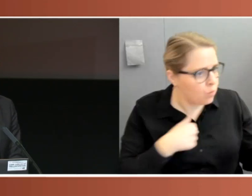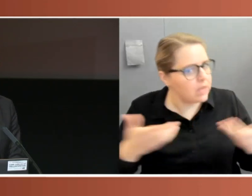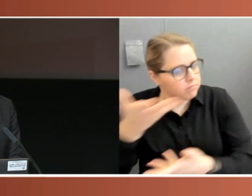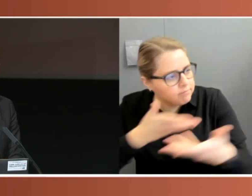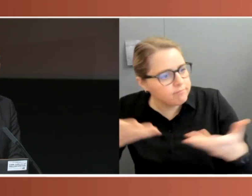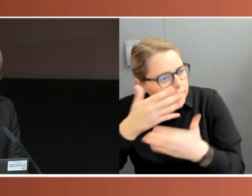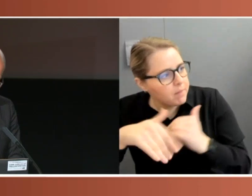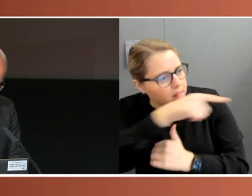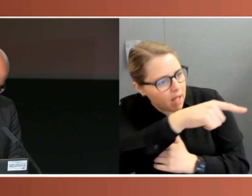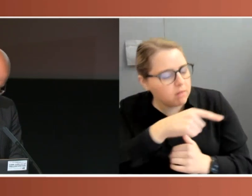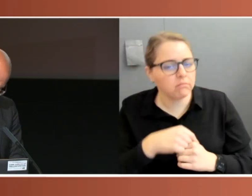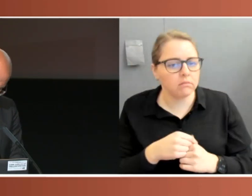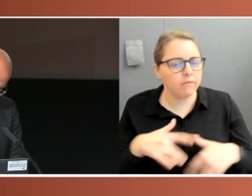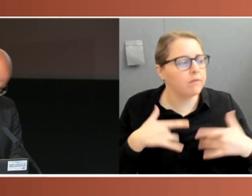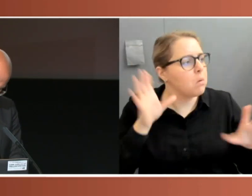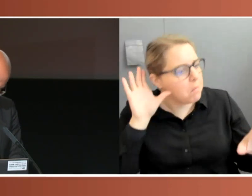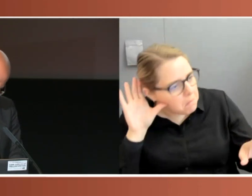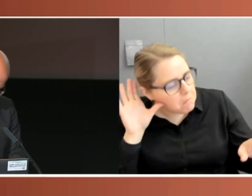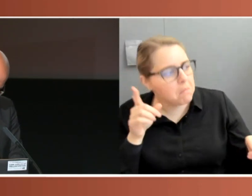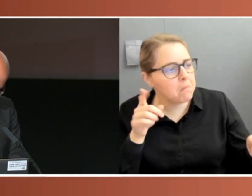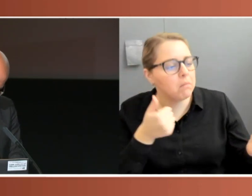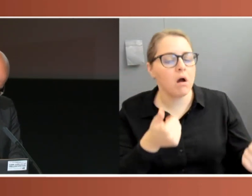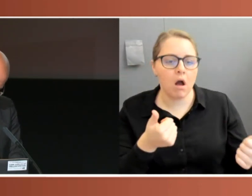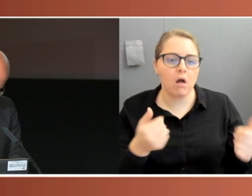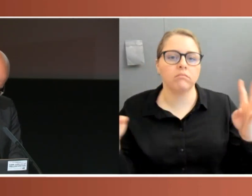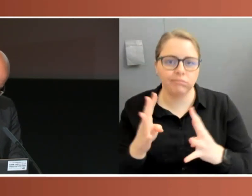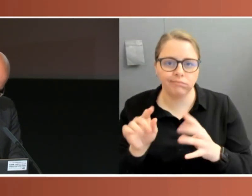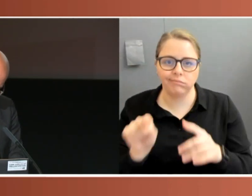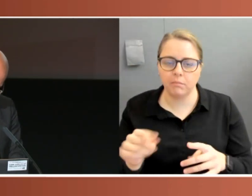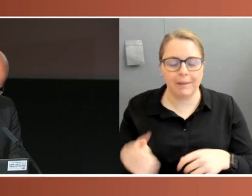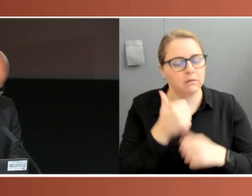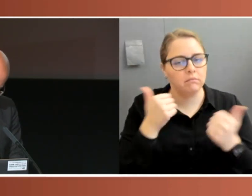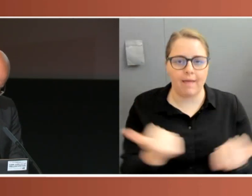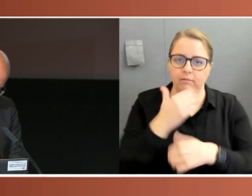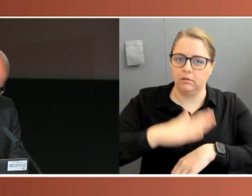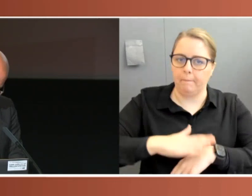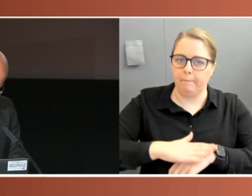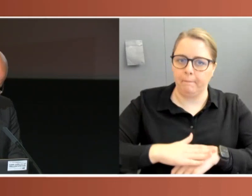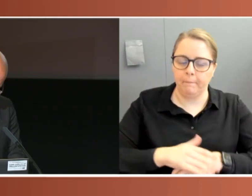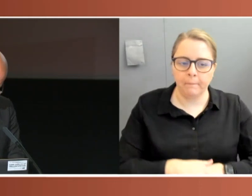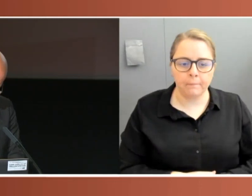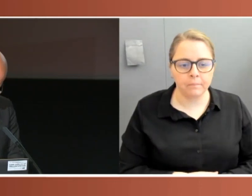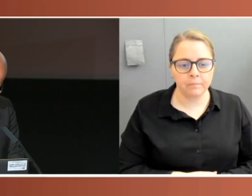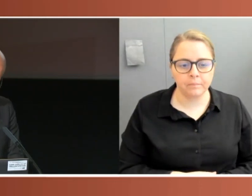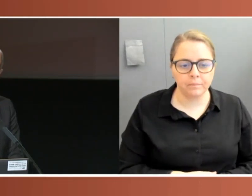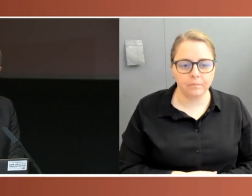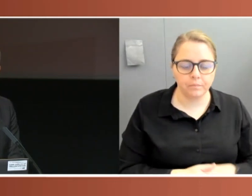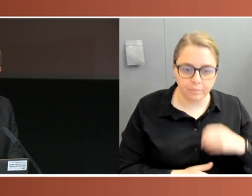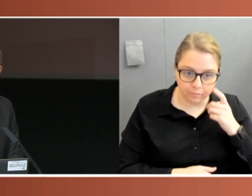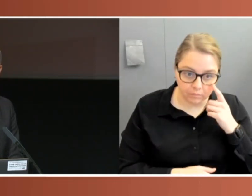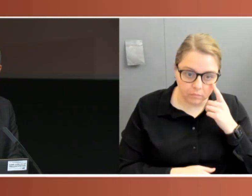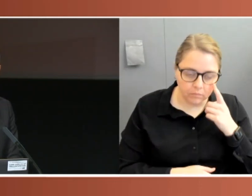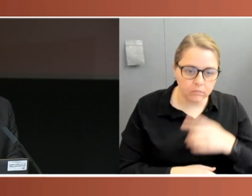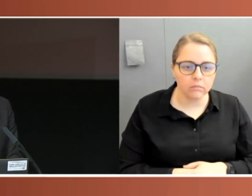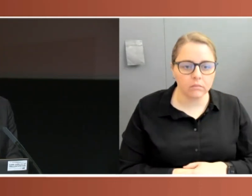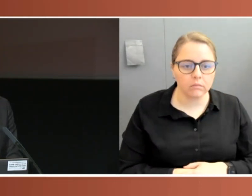listened to and responded to by government. And there were many occasions again where people indicated they felt that their